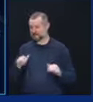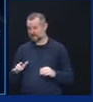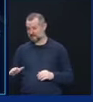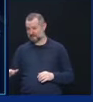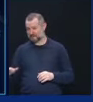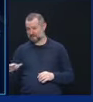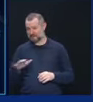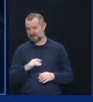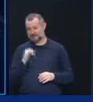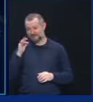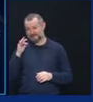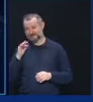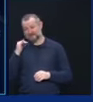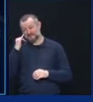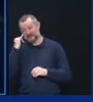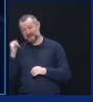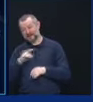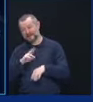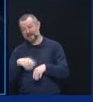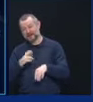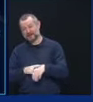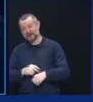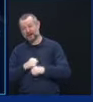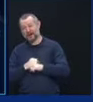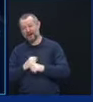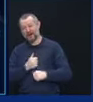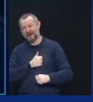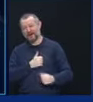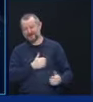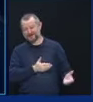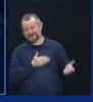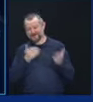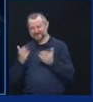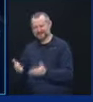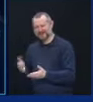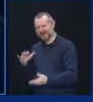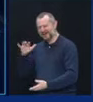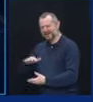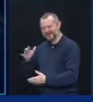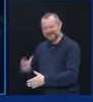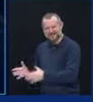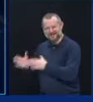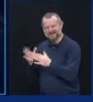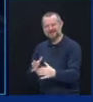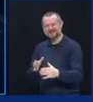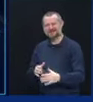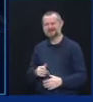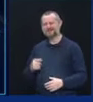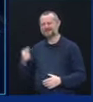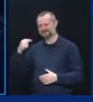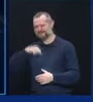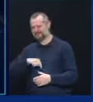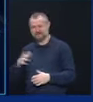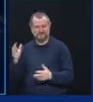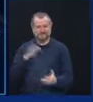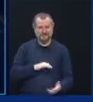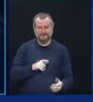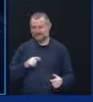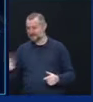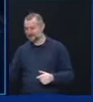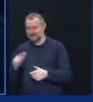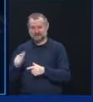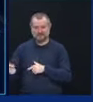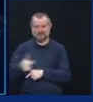squeezing an AMBU bag attached to a breathing tube for a patient, obviously intubated, working in shifts to keep people alive.